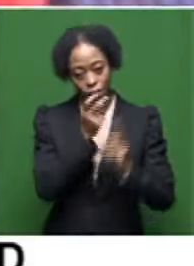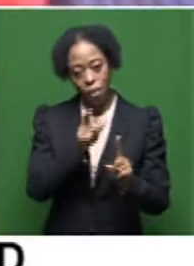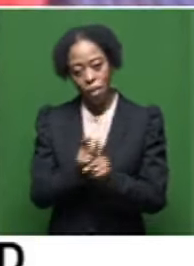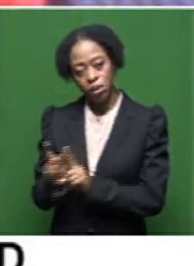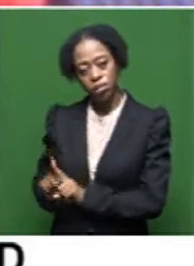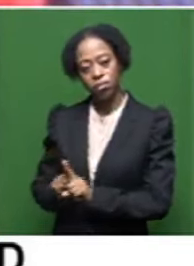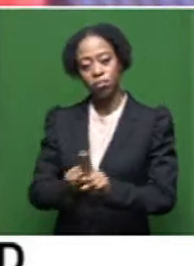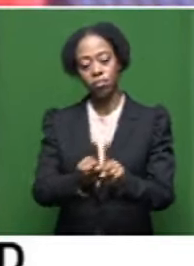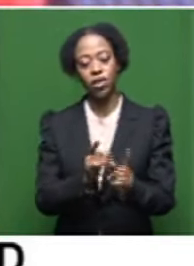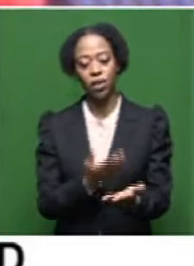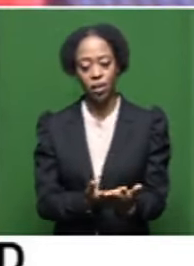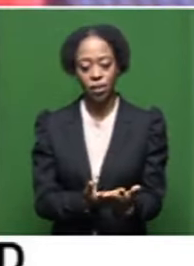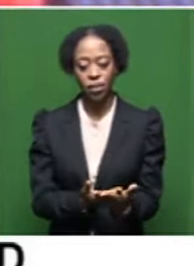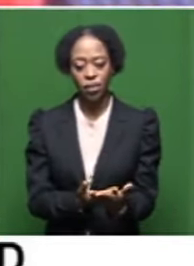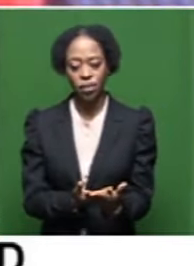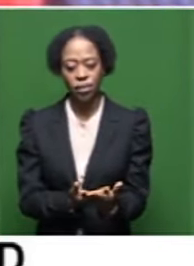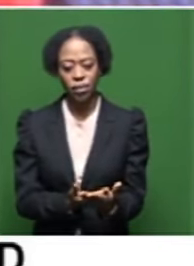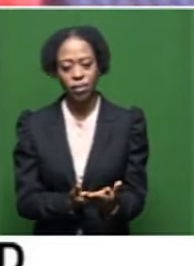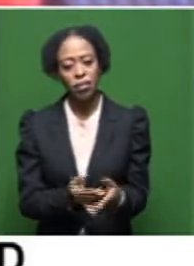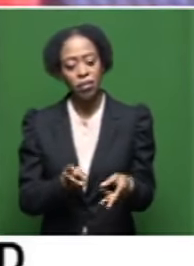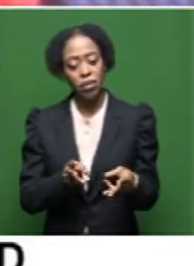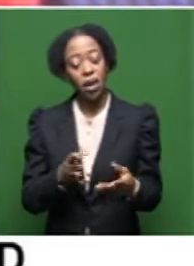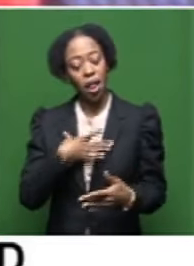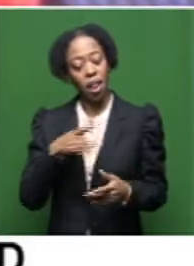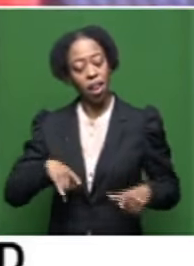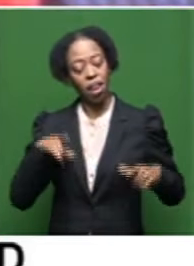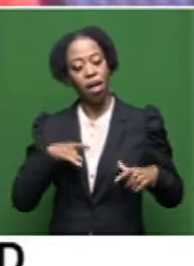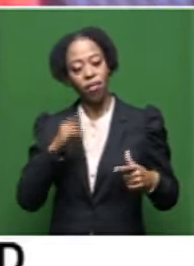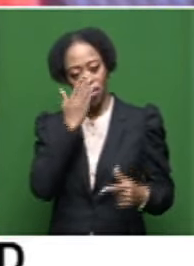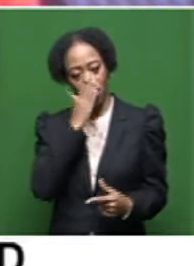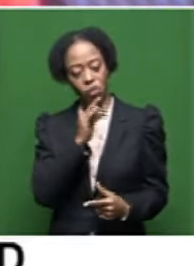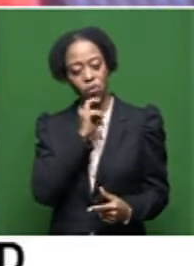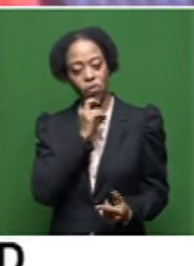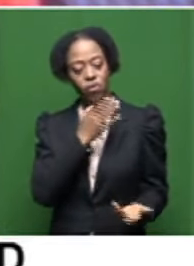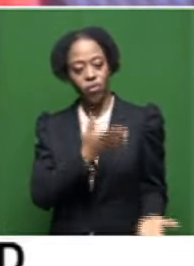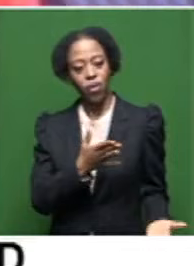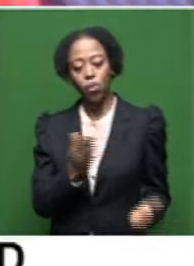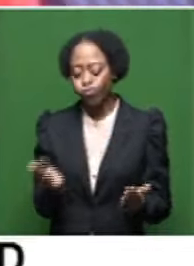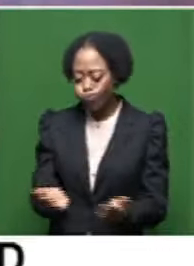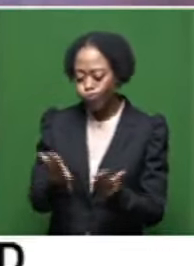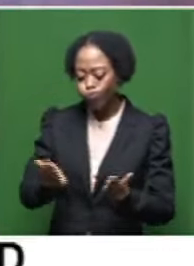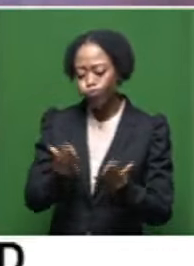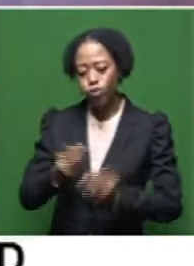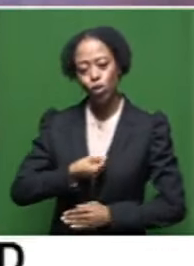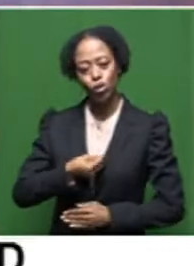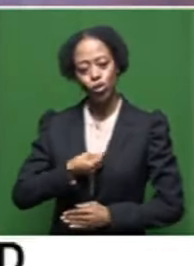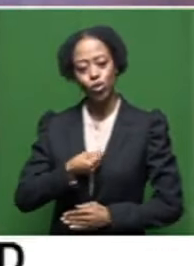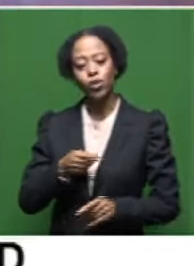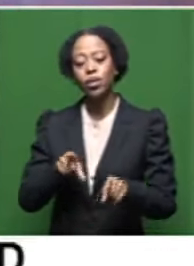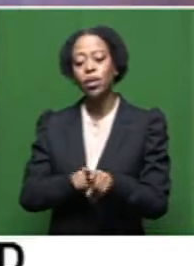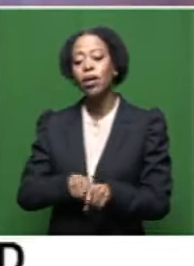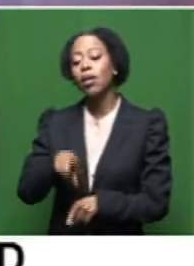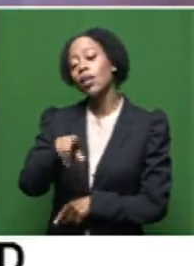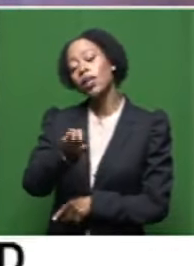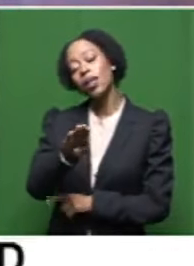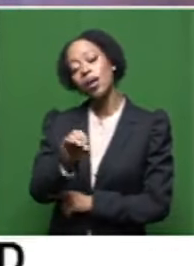go with. And that was his attitude to life. He believed in nurturing young minds. And he certainly did that. Lebo,